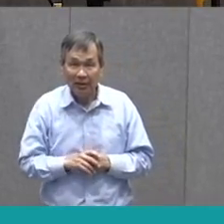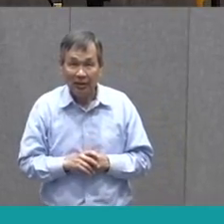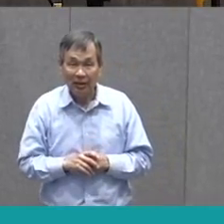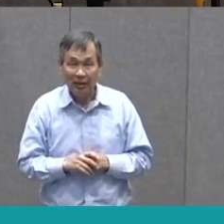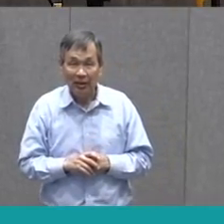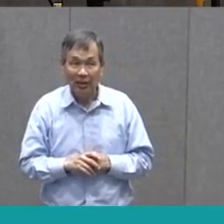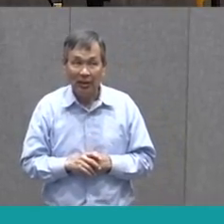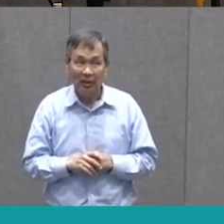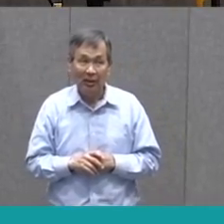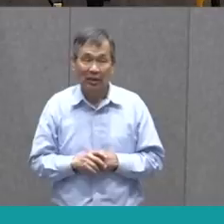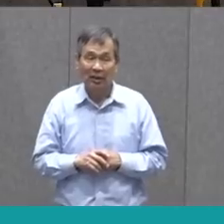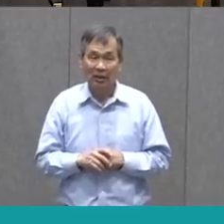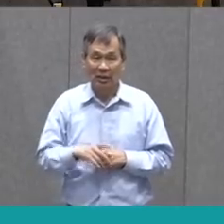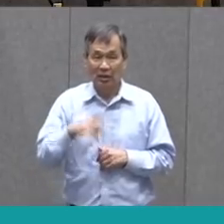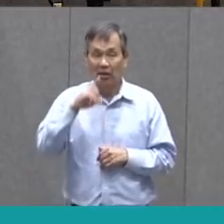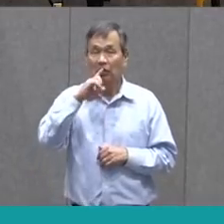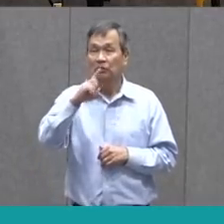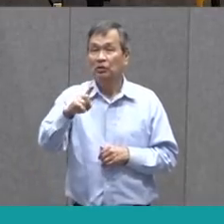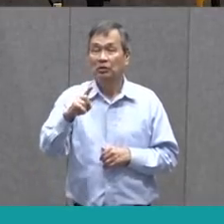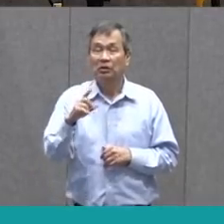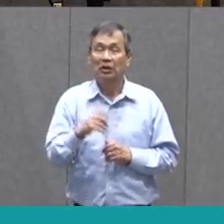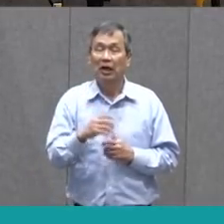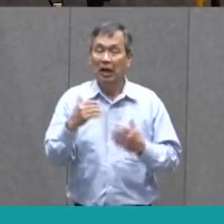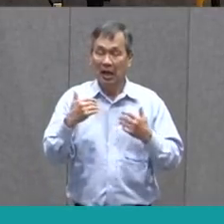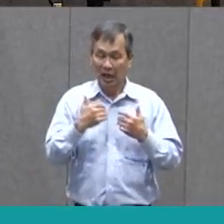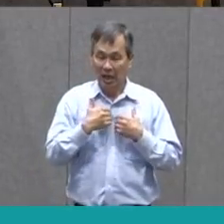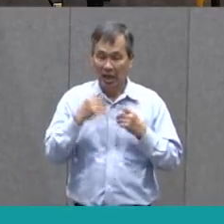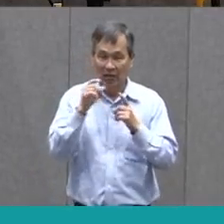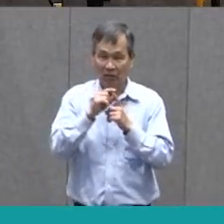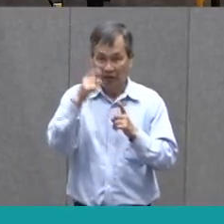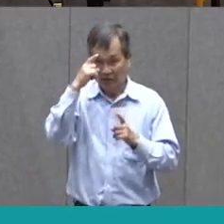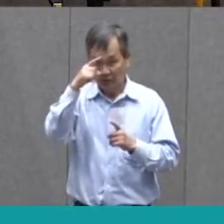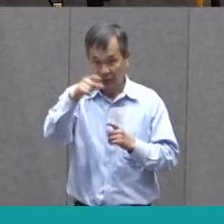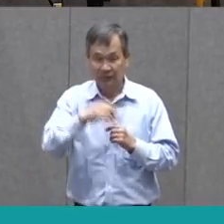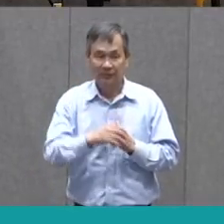Oh, I bet you came up with some good ones. Here's one I have in my brain.